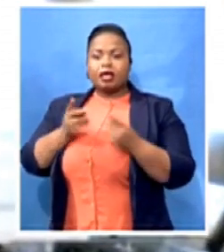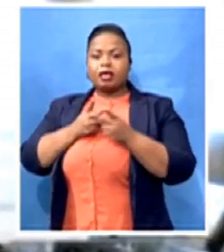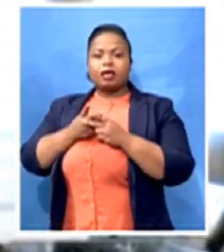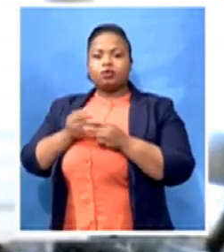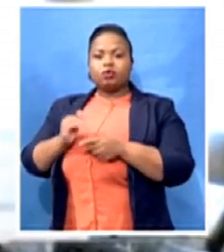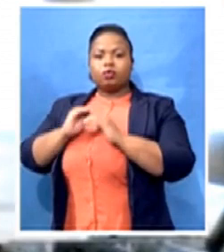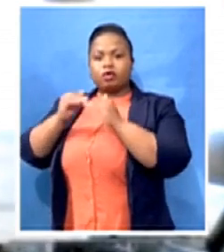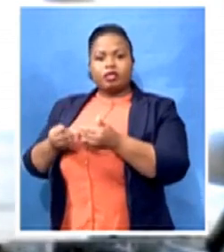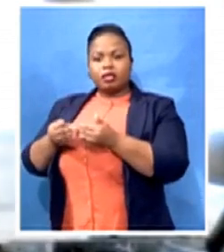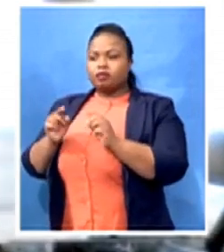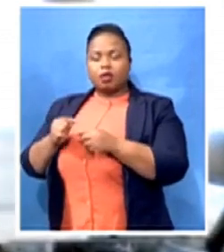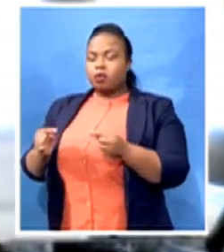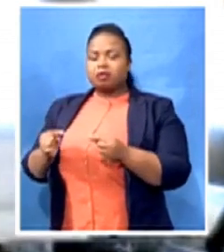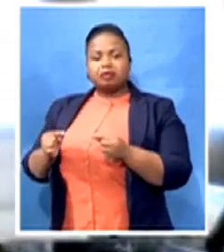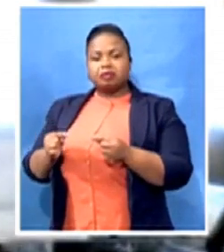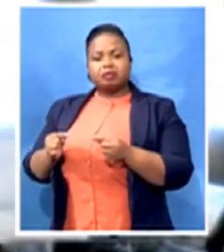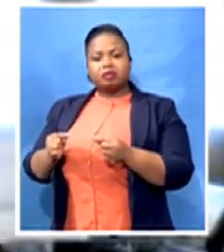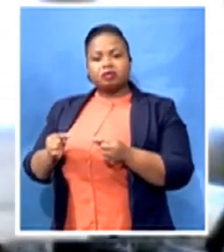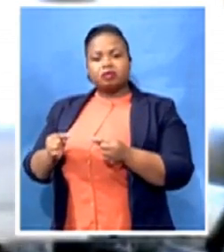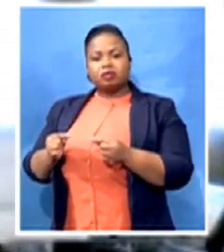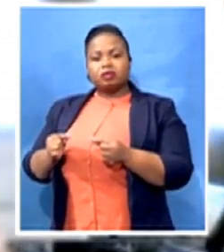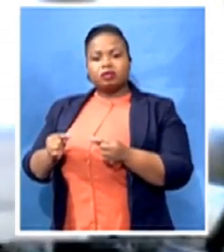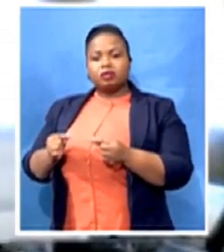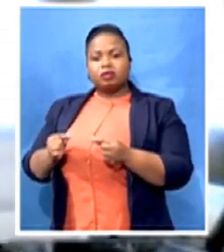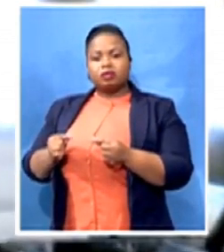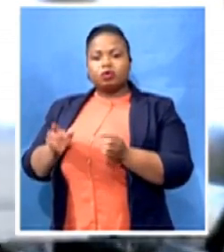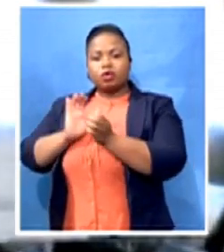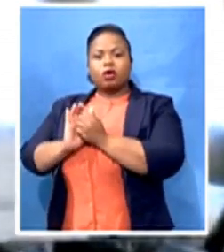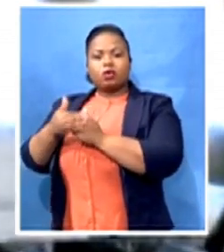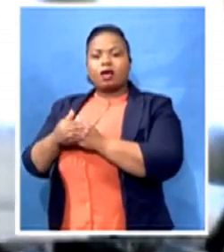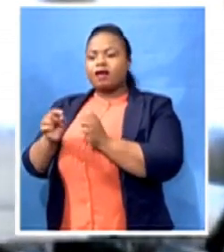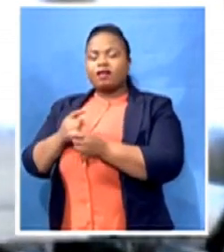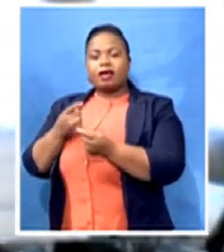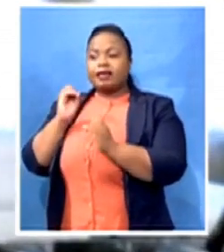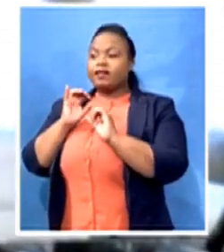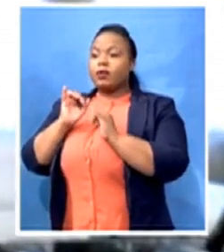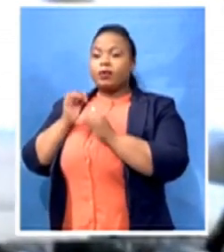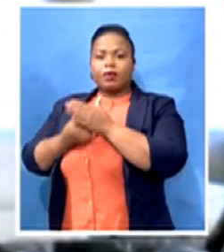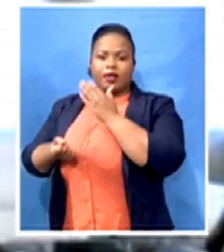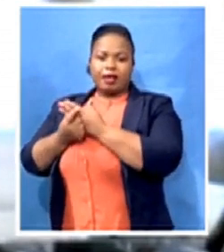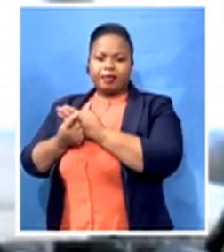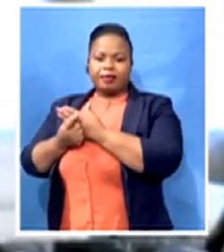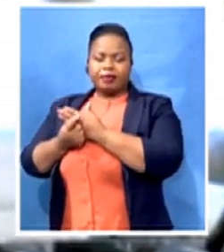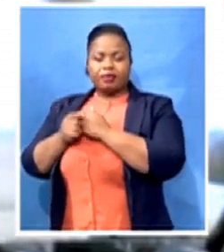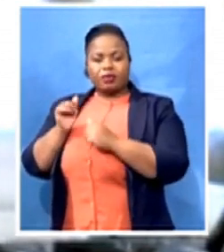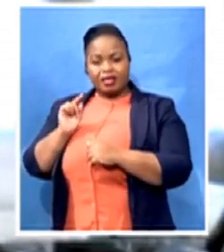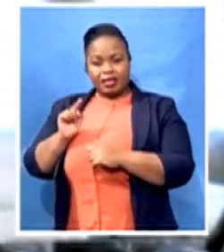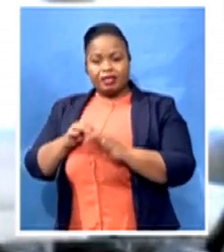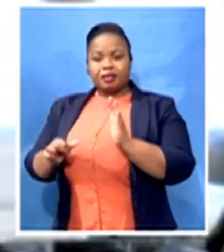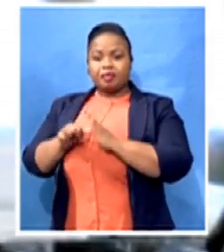eventuality. So it is a prejudice to the finance houses where